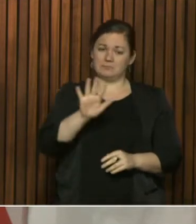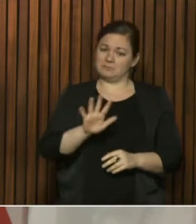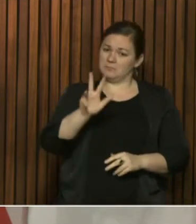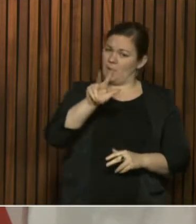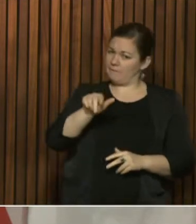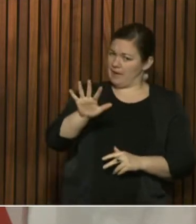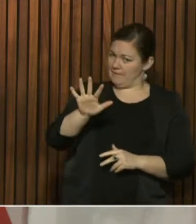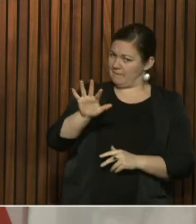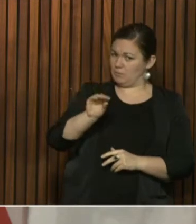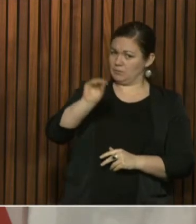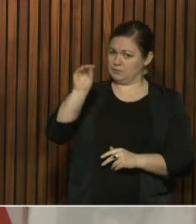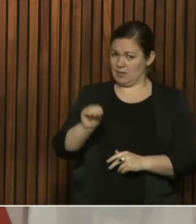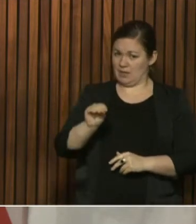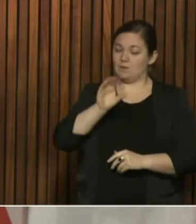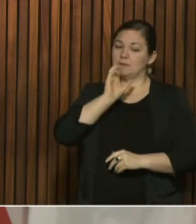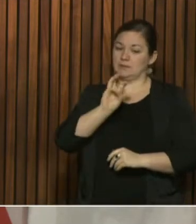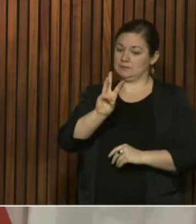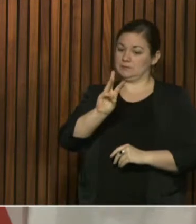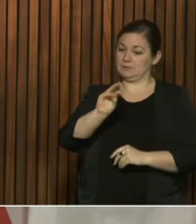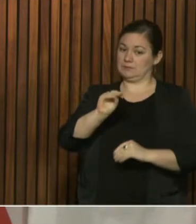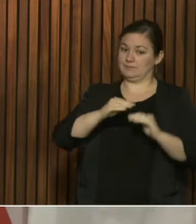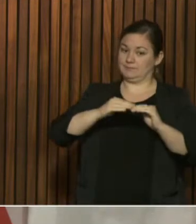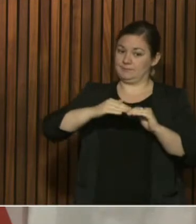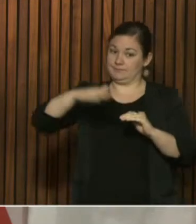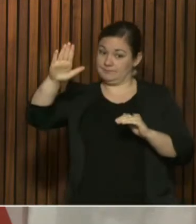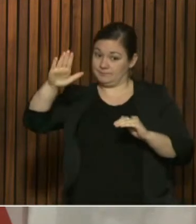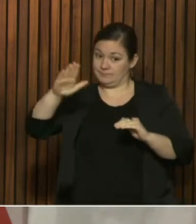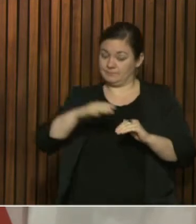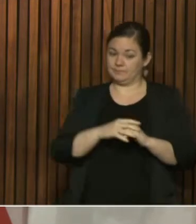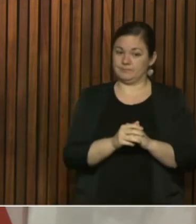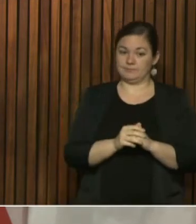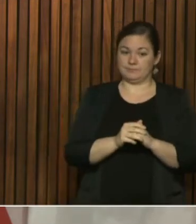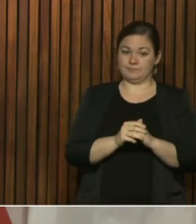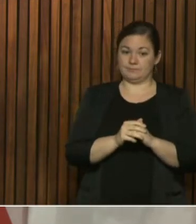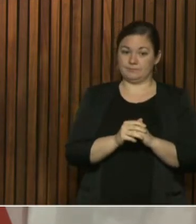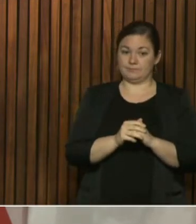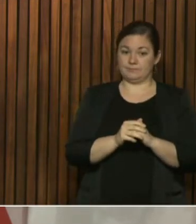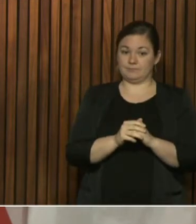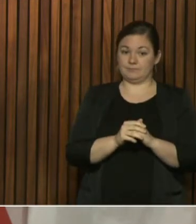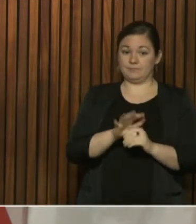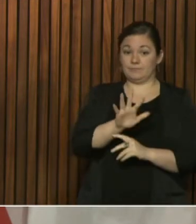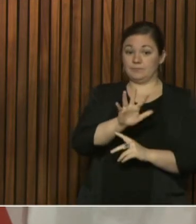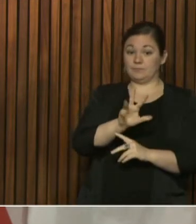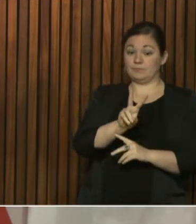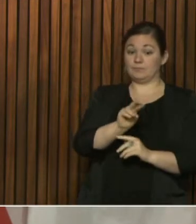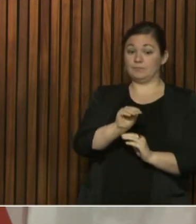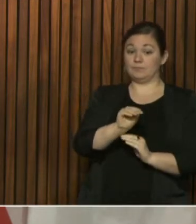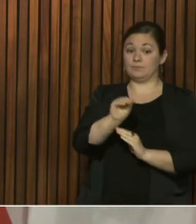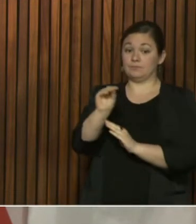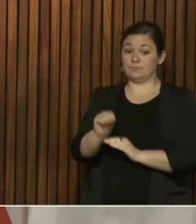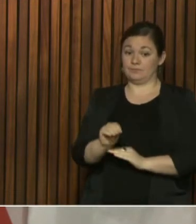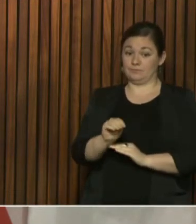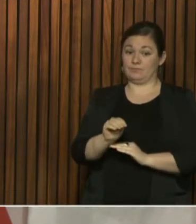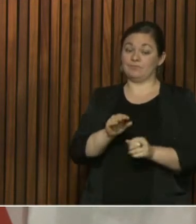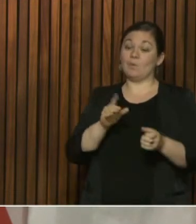and older. And 52% of the cases are in people who live in the Greater Toronto Area.